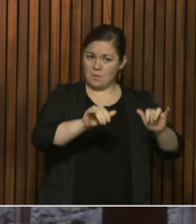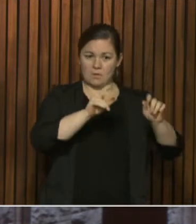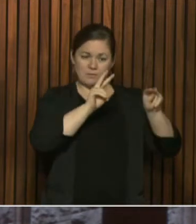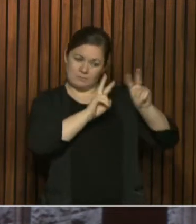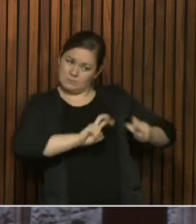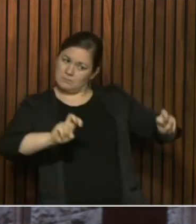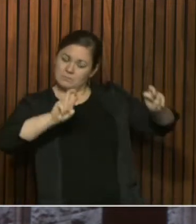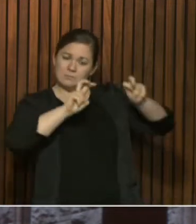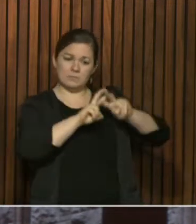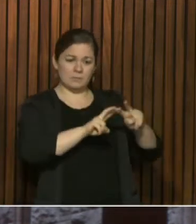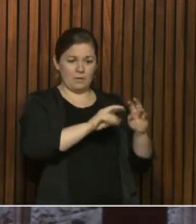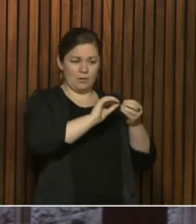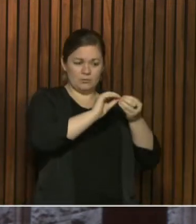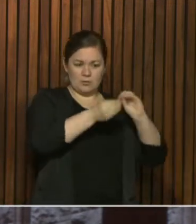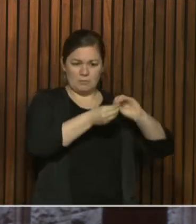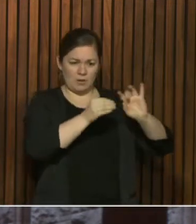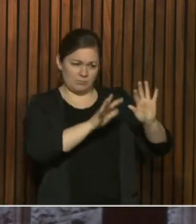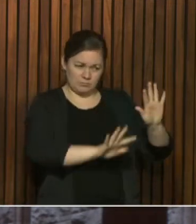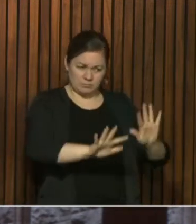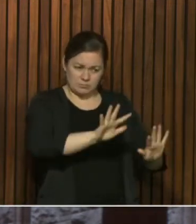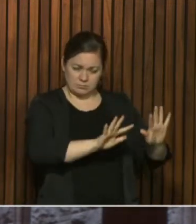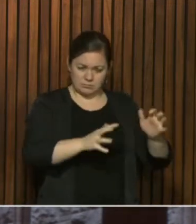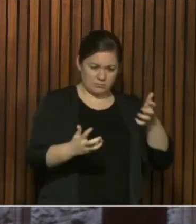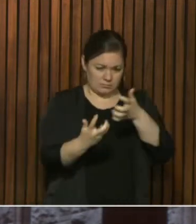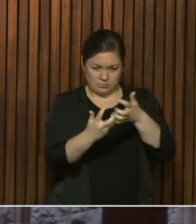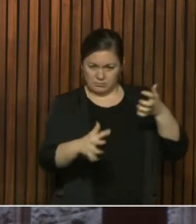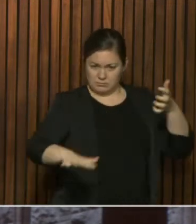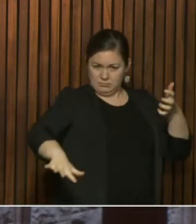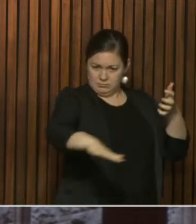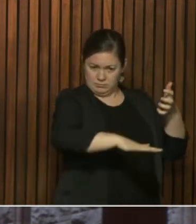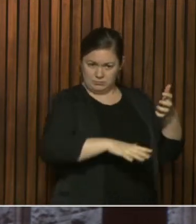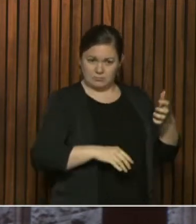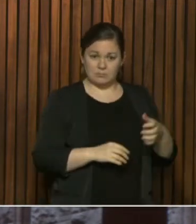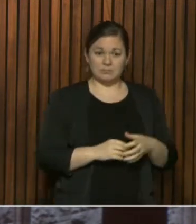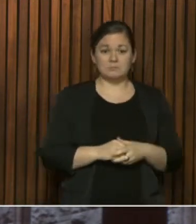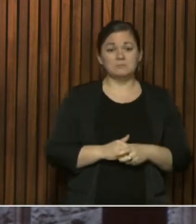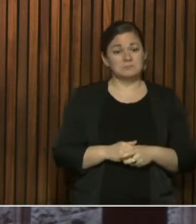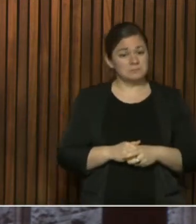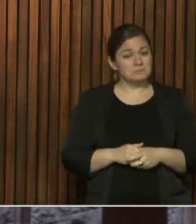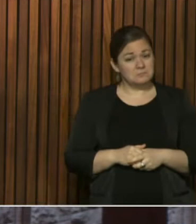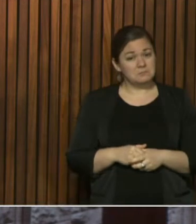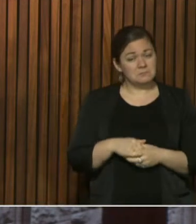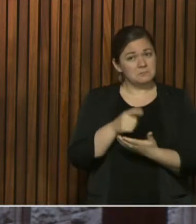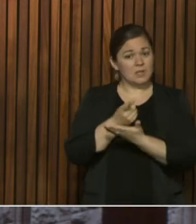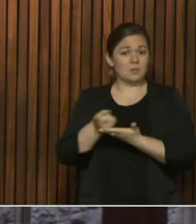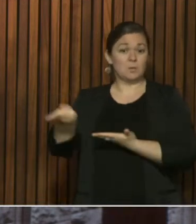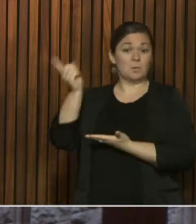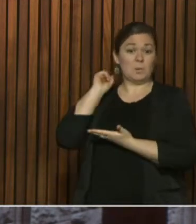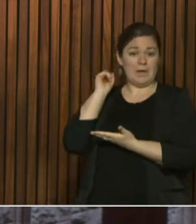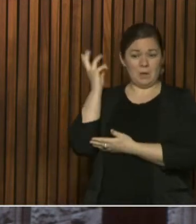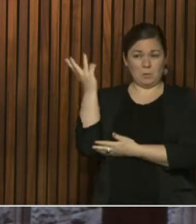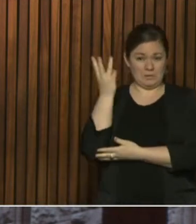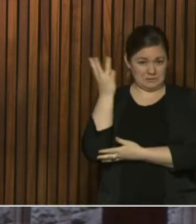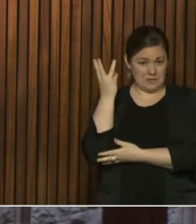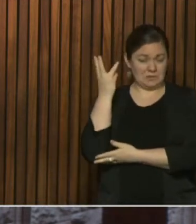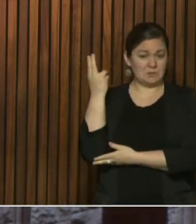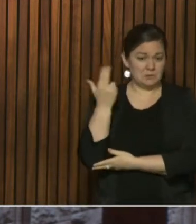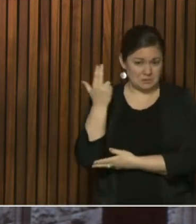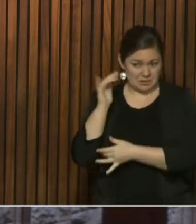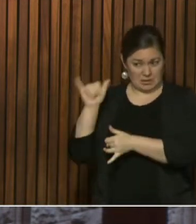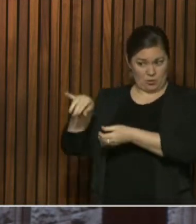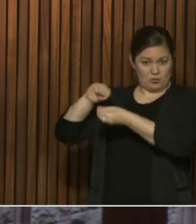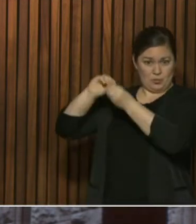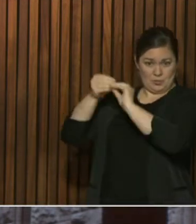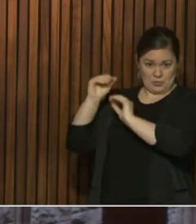of where we were at at that time when they reported like last, it was data based from last Wednesday and Thursday. By now we should have been double